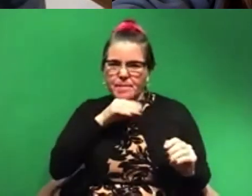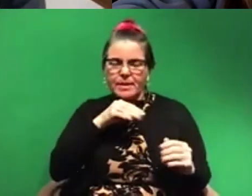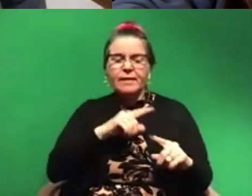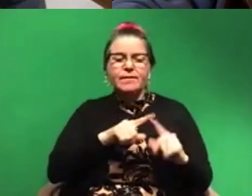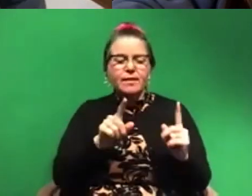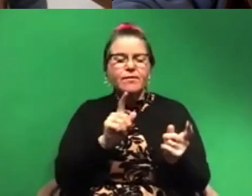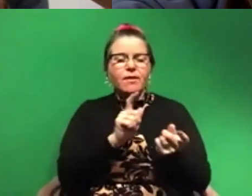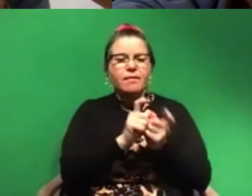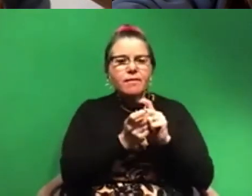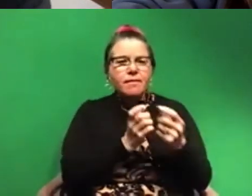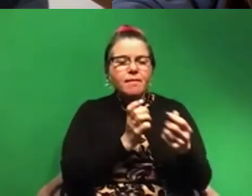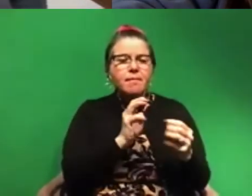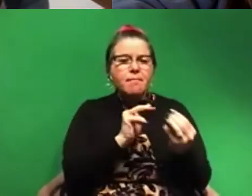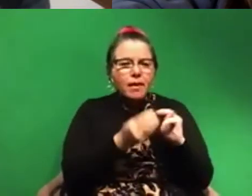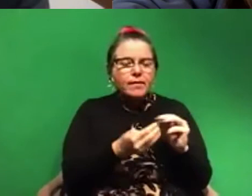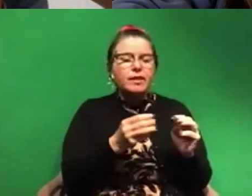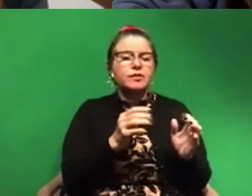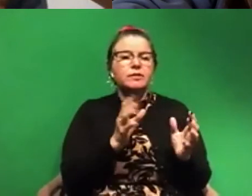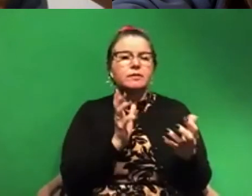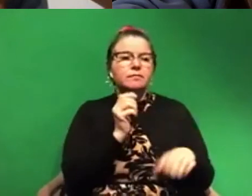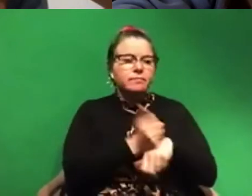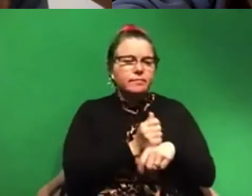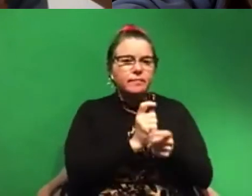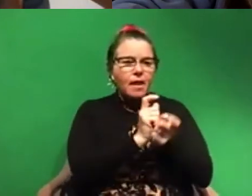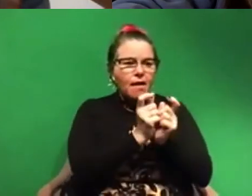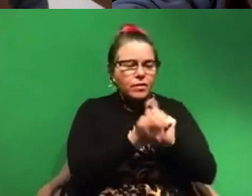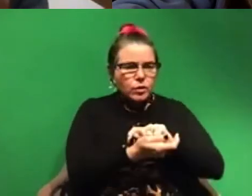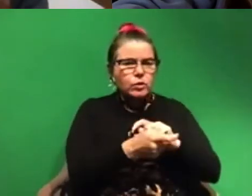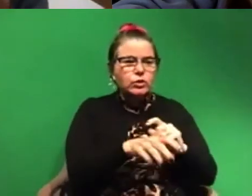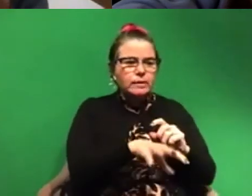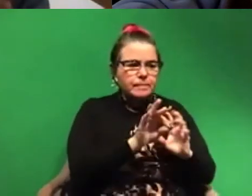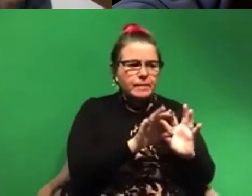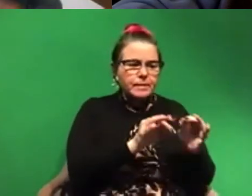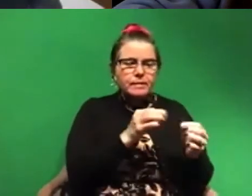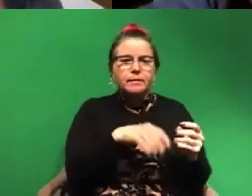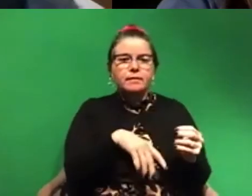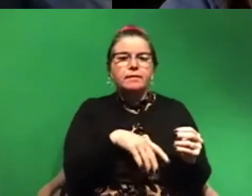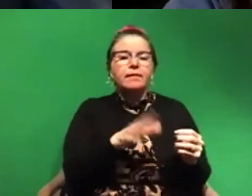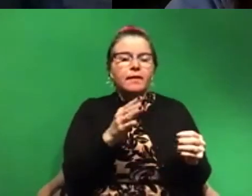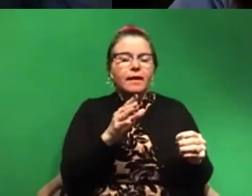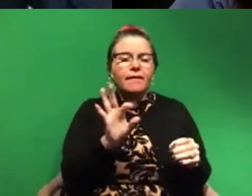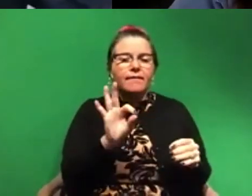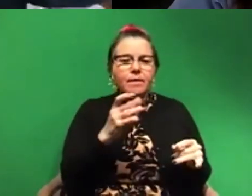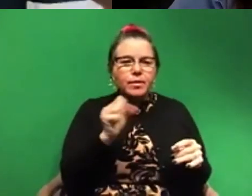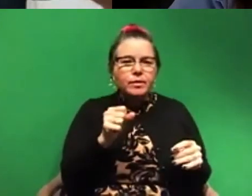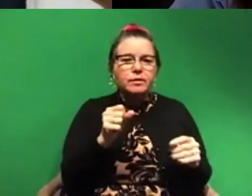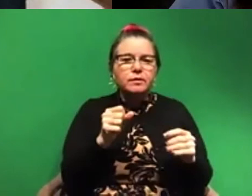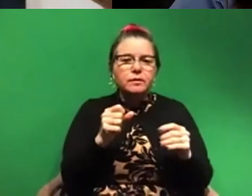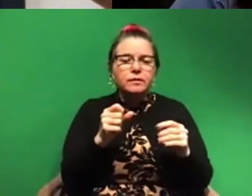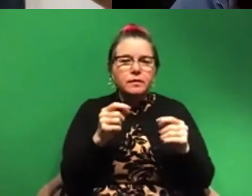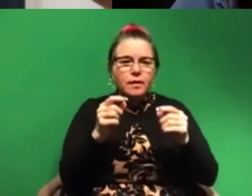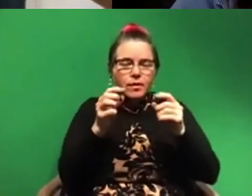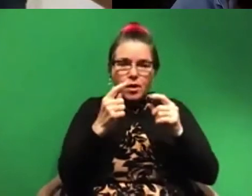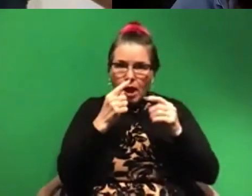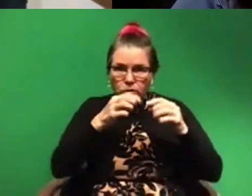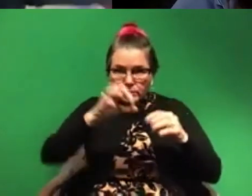uh, evolution was selected for in evolution, like, uh, flippers and migration of their nostrils to the